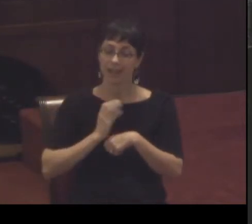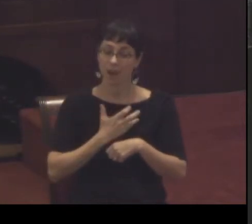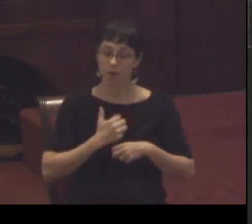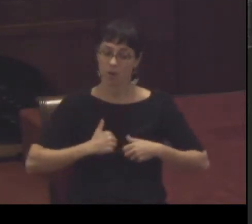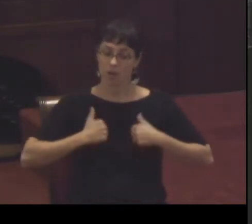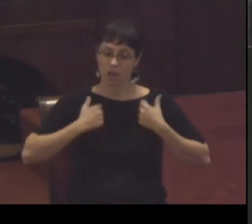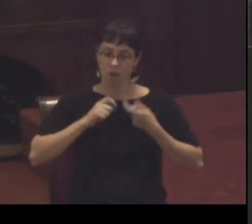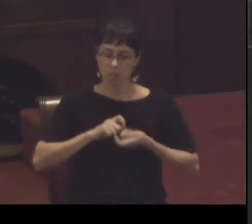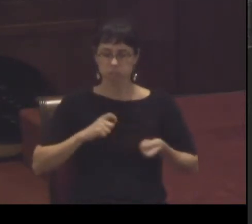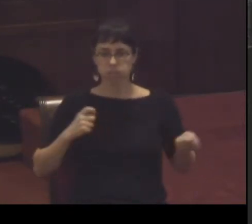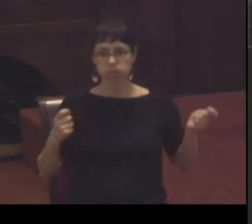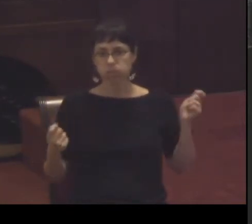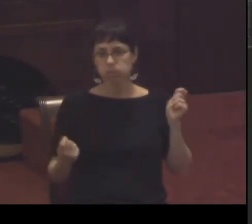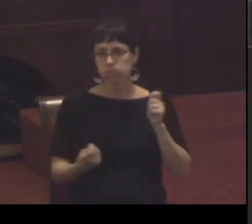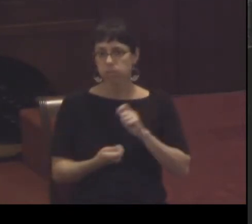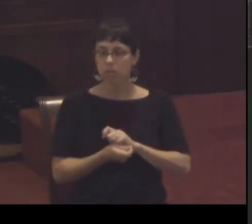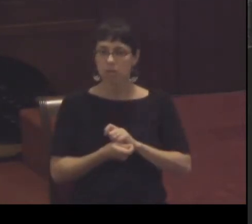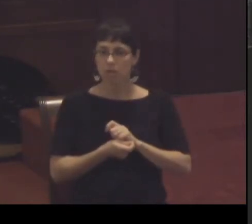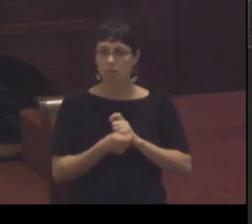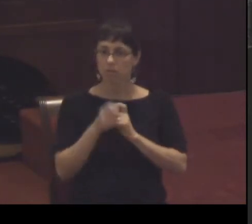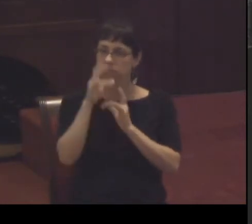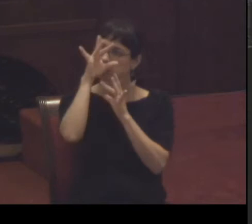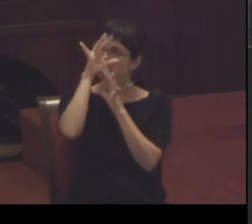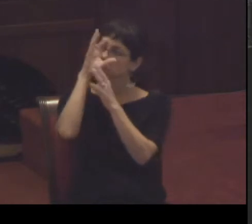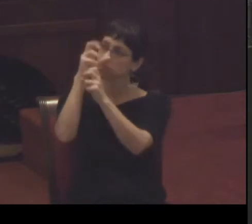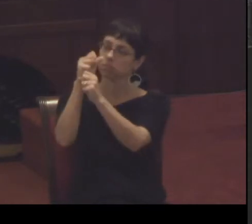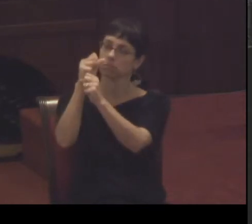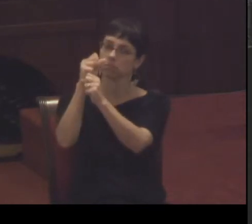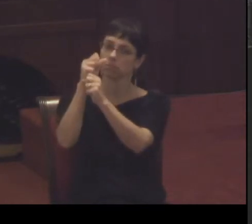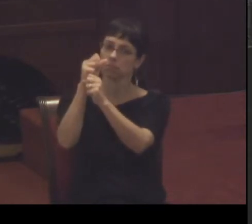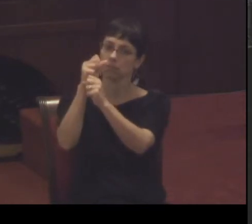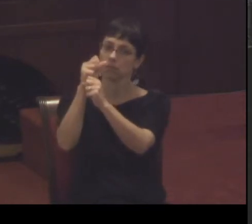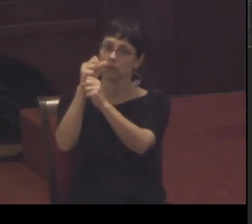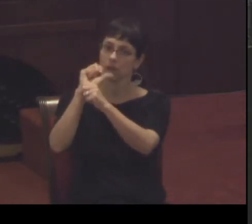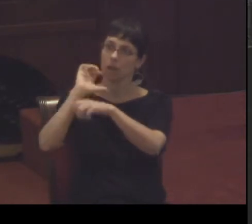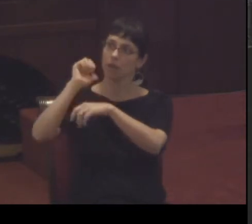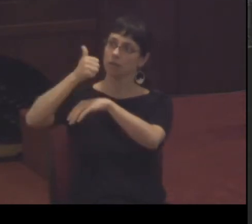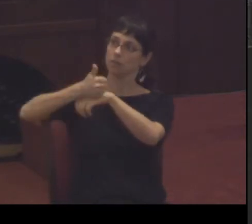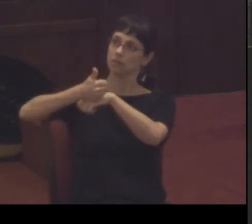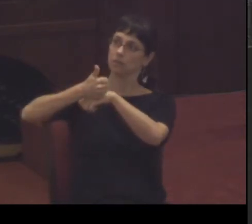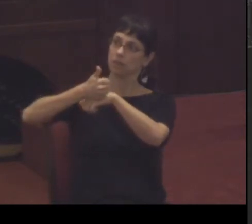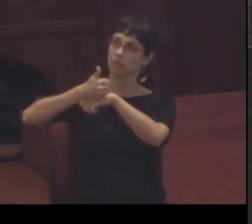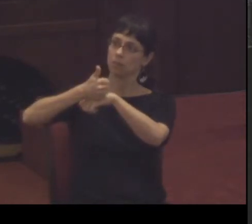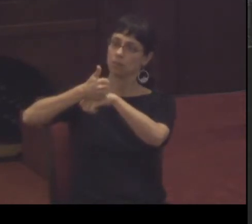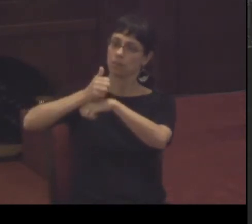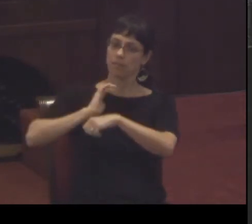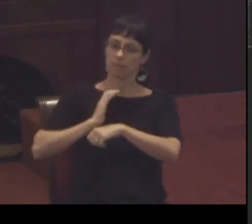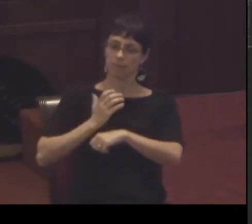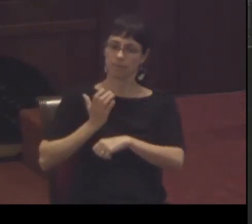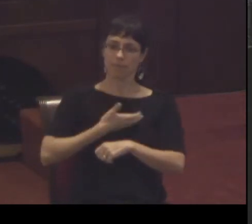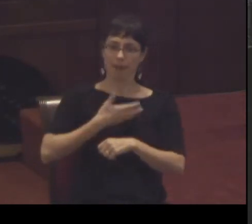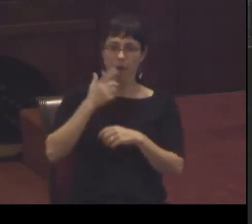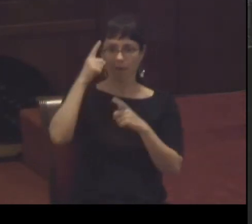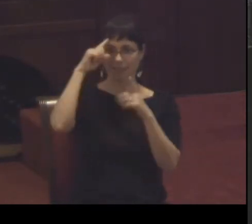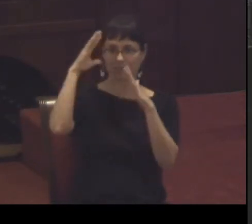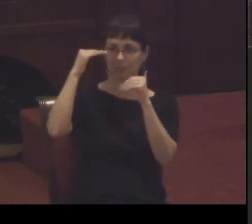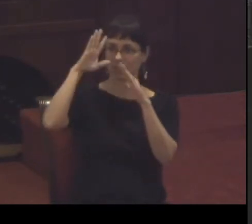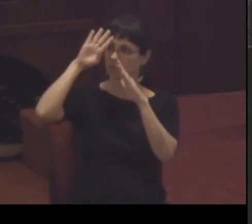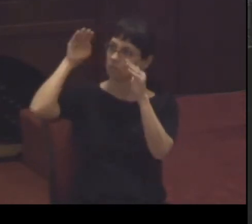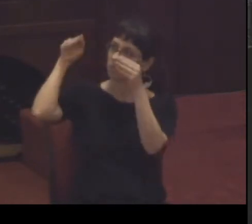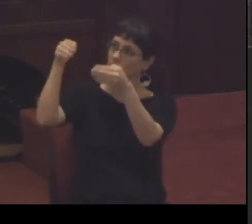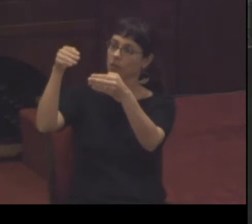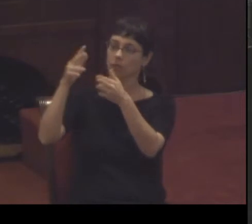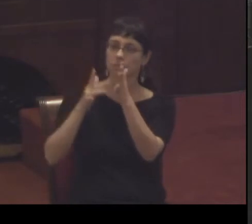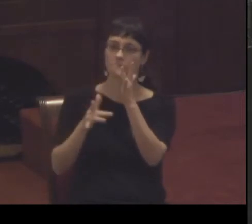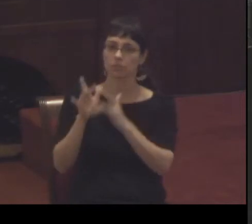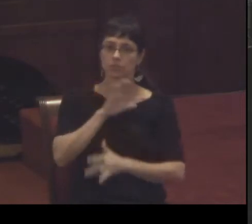set our lives to the music of Christ in whose name we